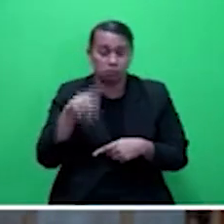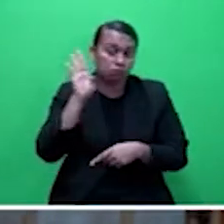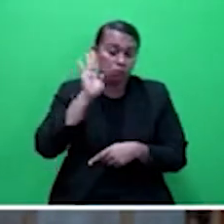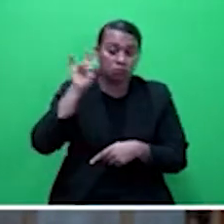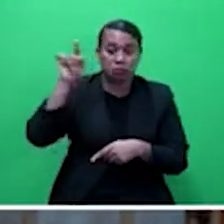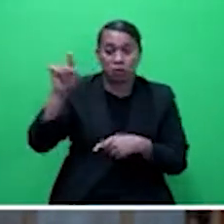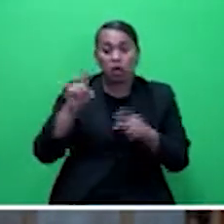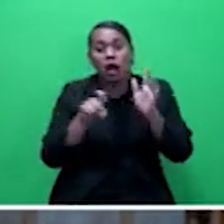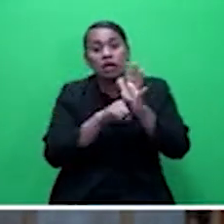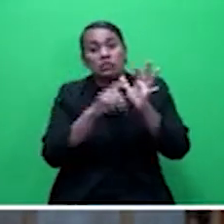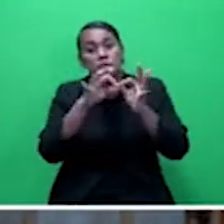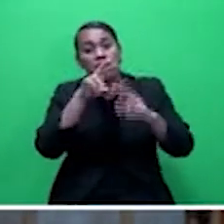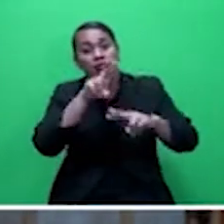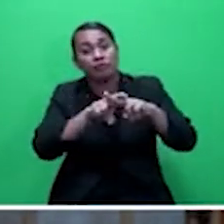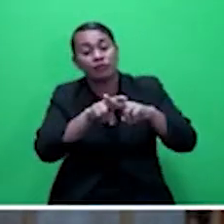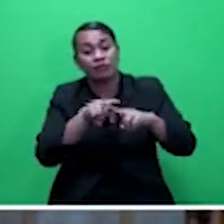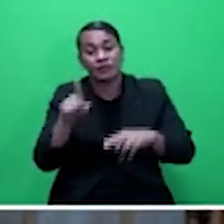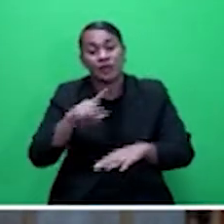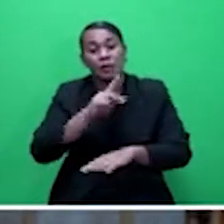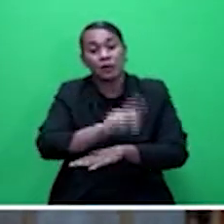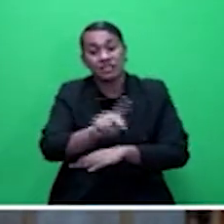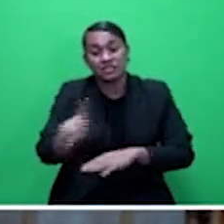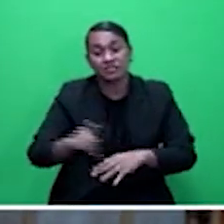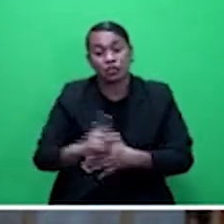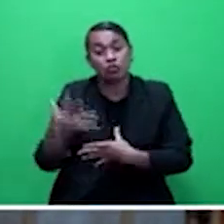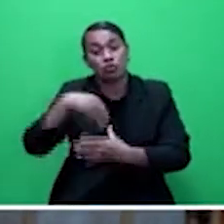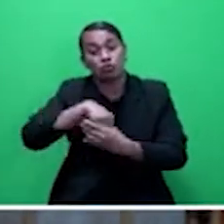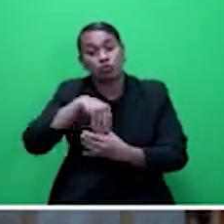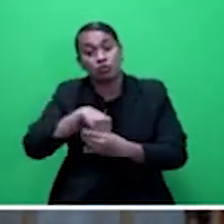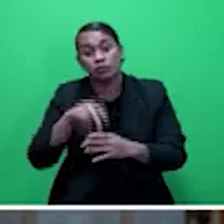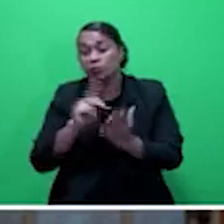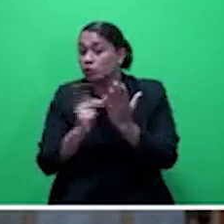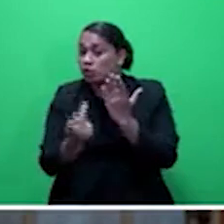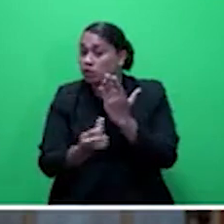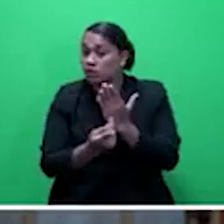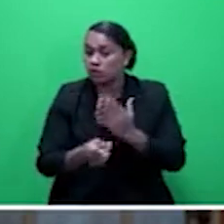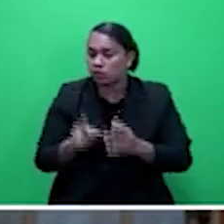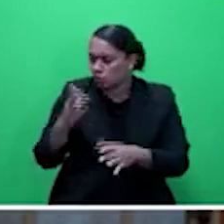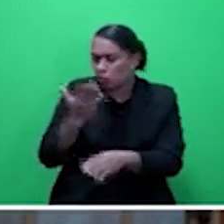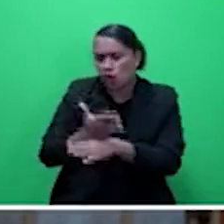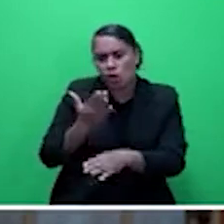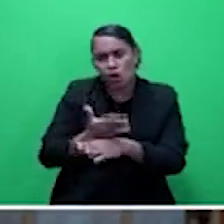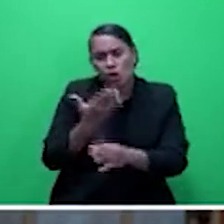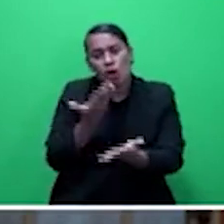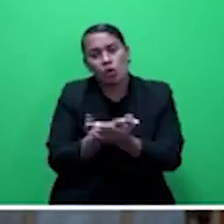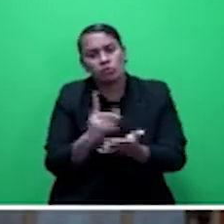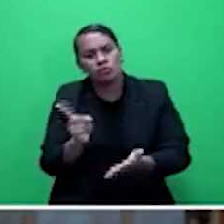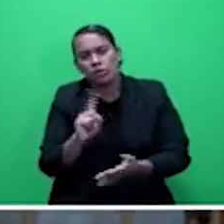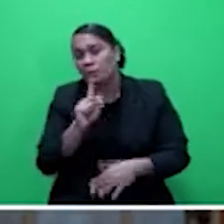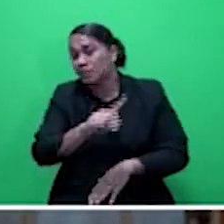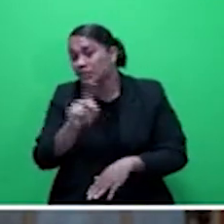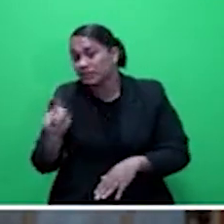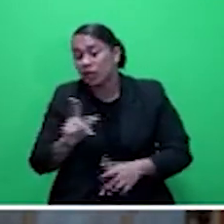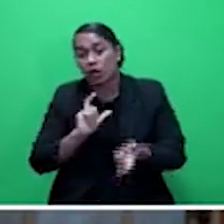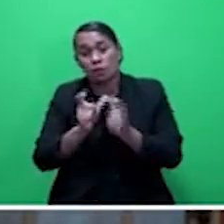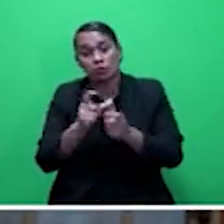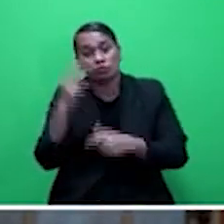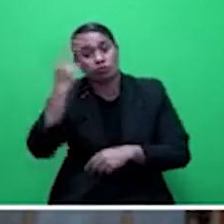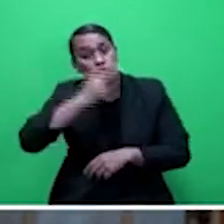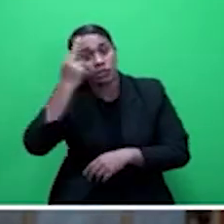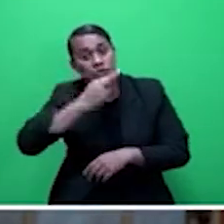Programme, who are working on the Pacific Regional Climate Risk Adaptation and Insurance Project,